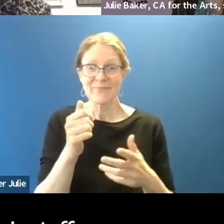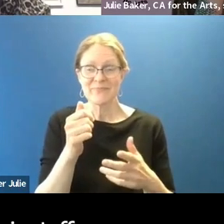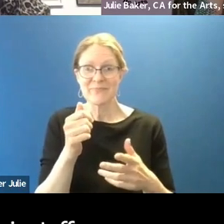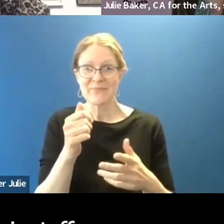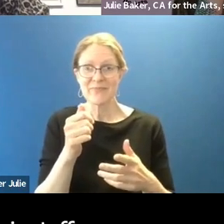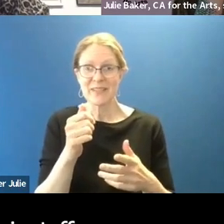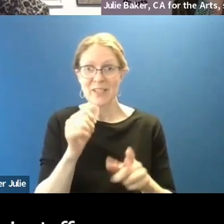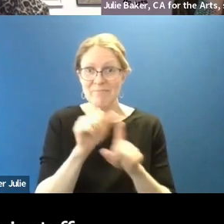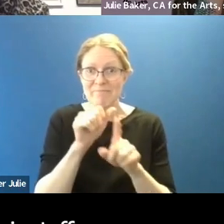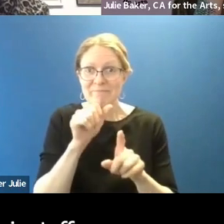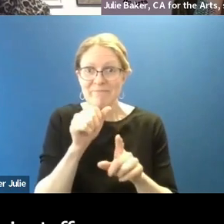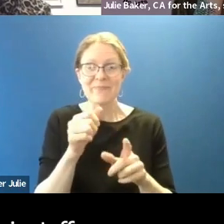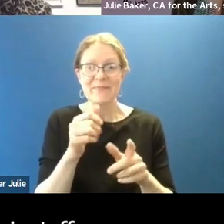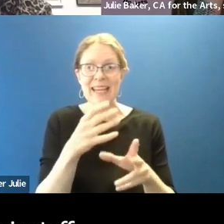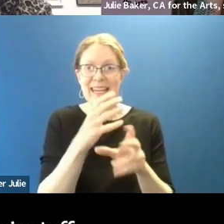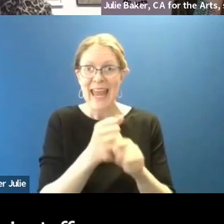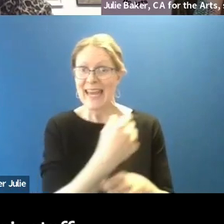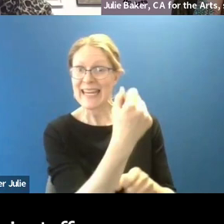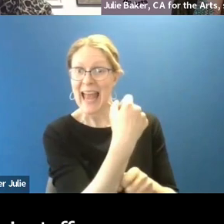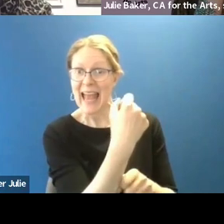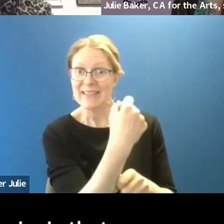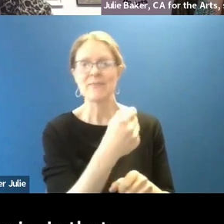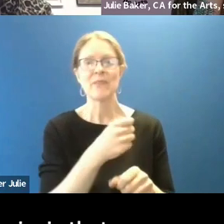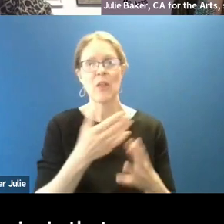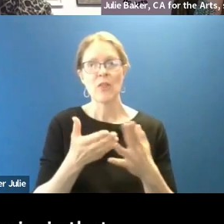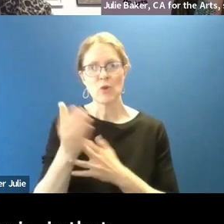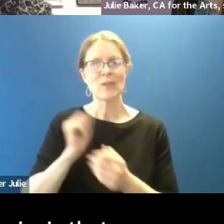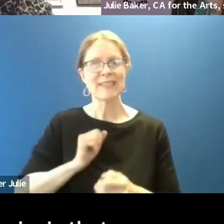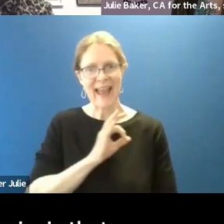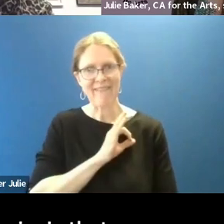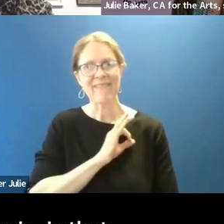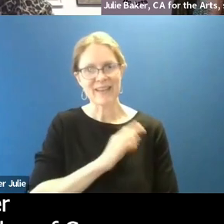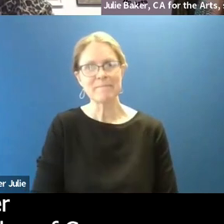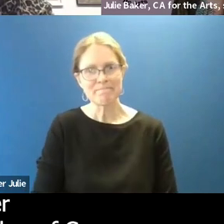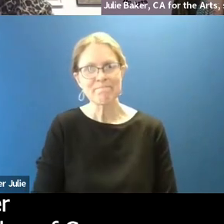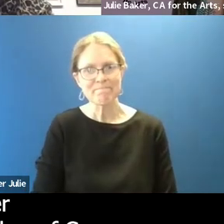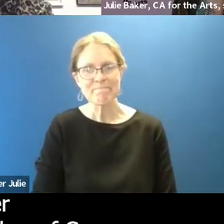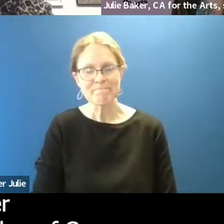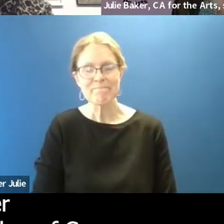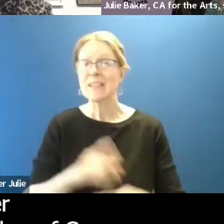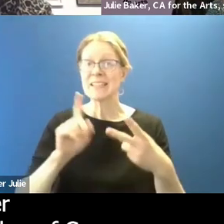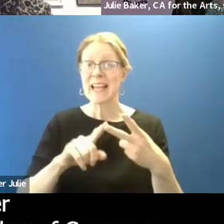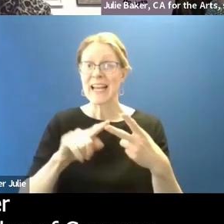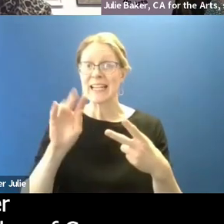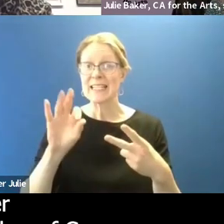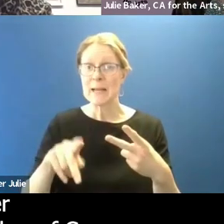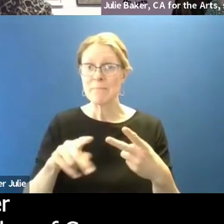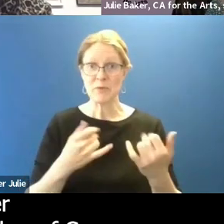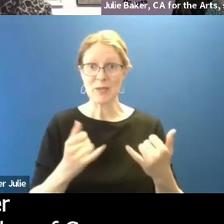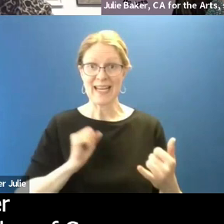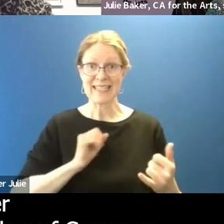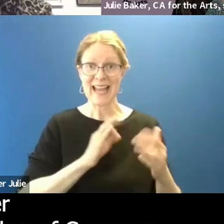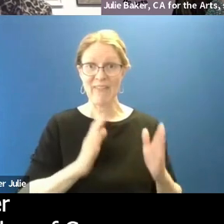from an elected official is through their staff. The other thing to know is, is that today's staffer is probably